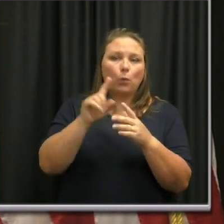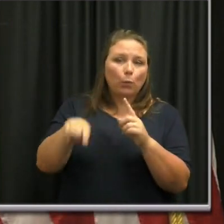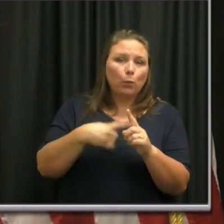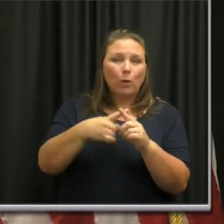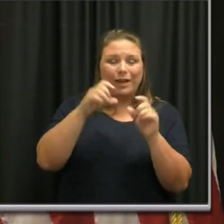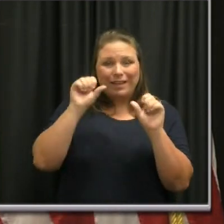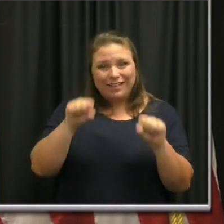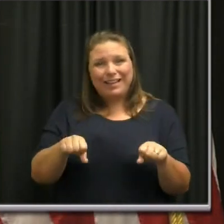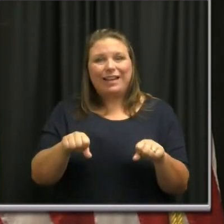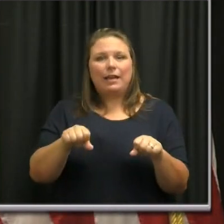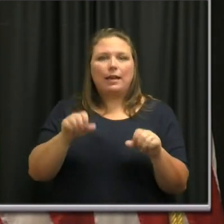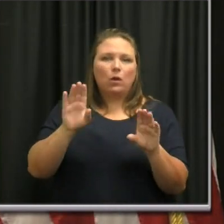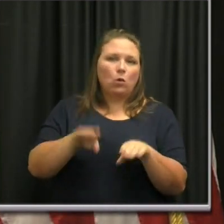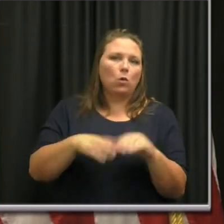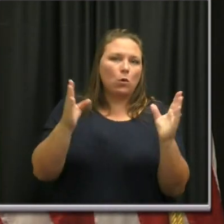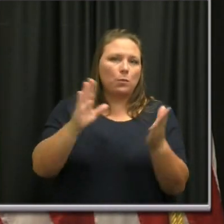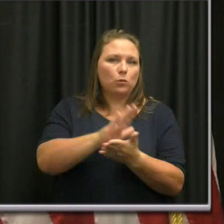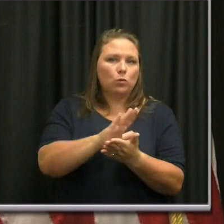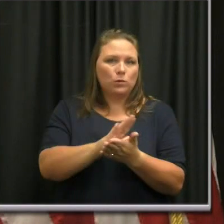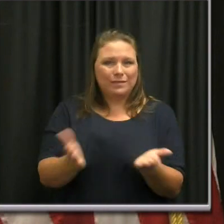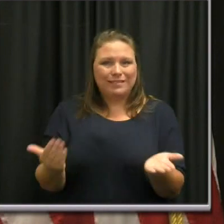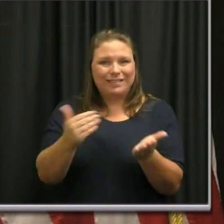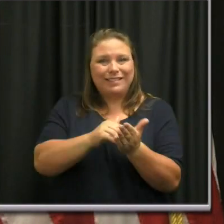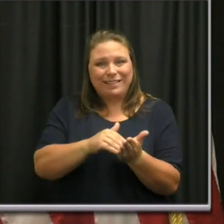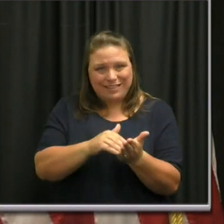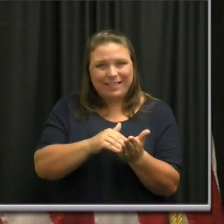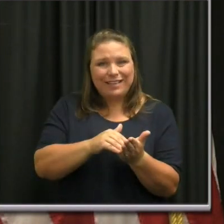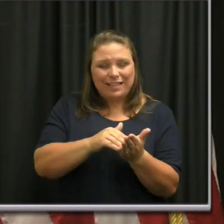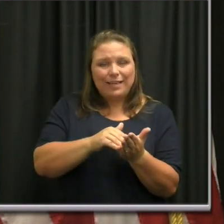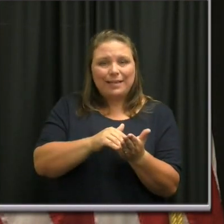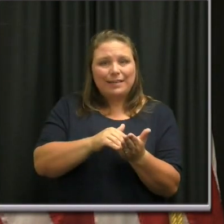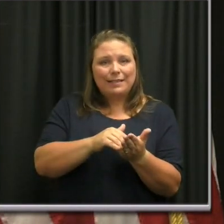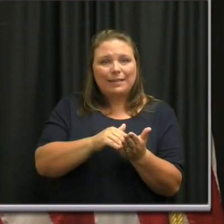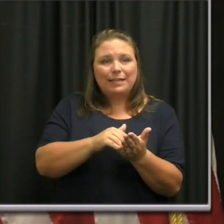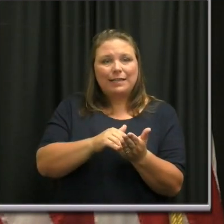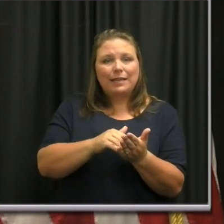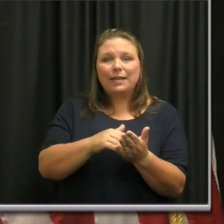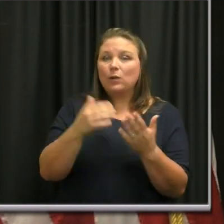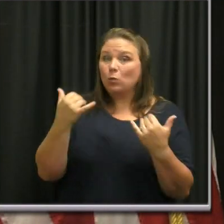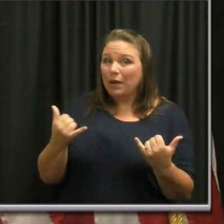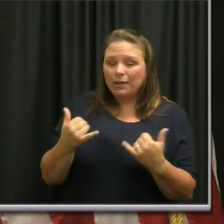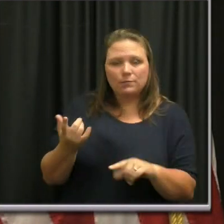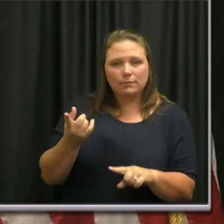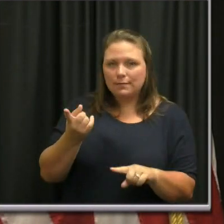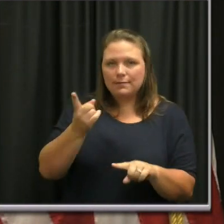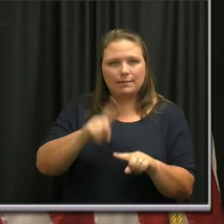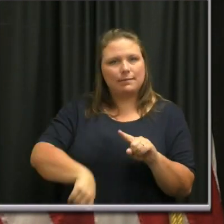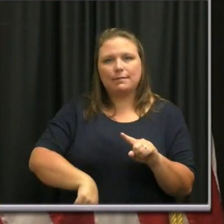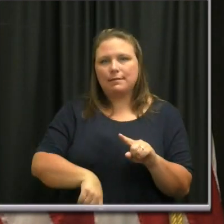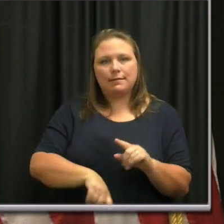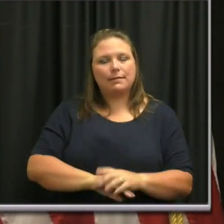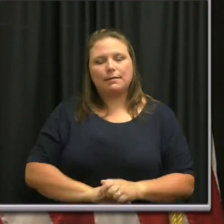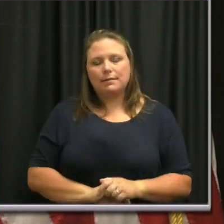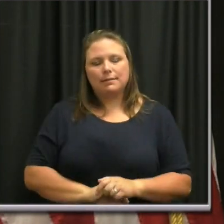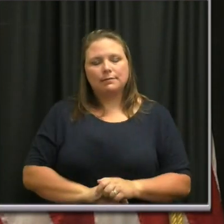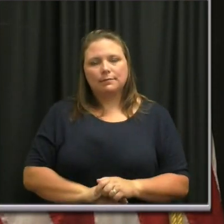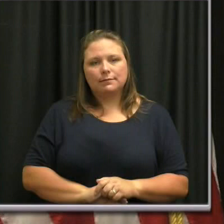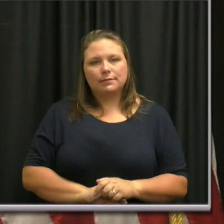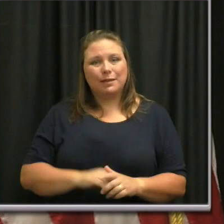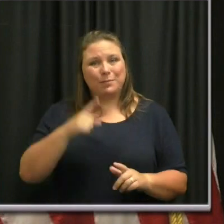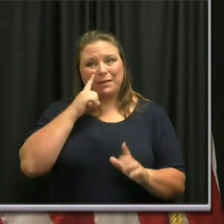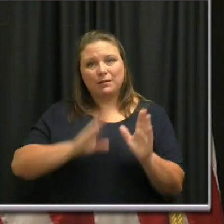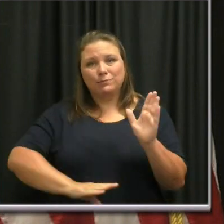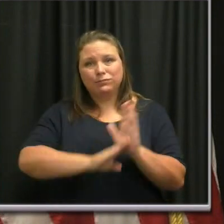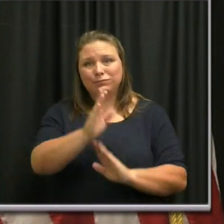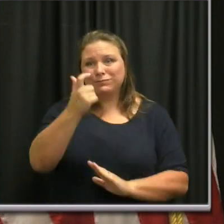level you are able to reopen schools, certainly not in the current spike in